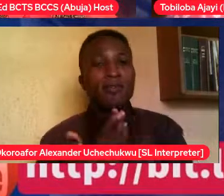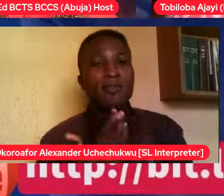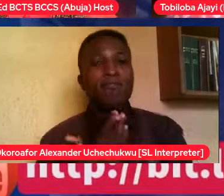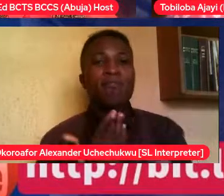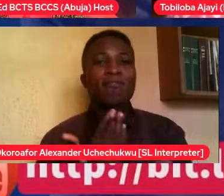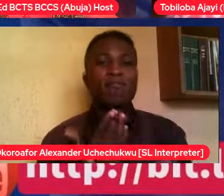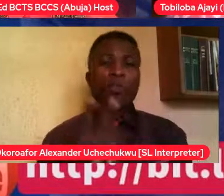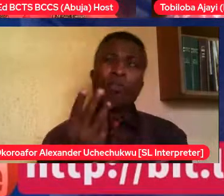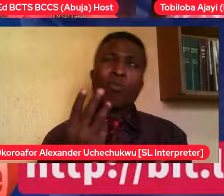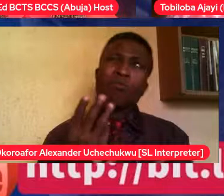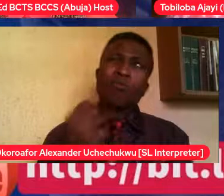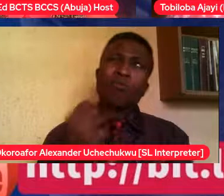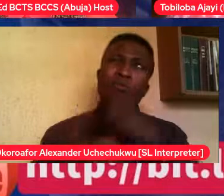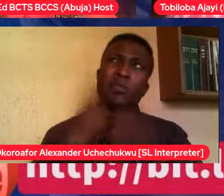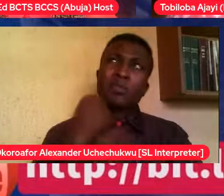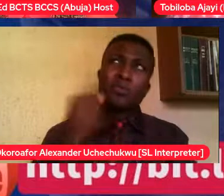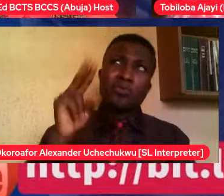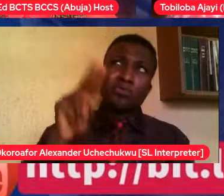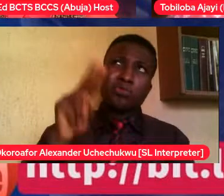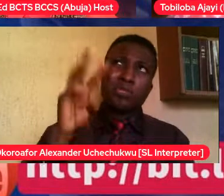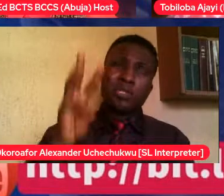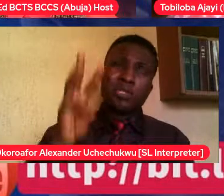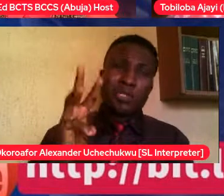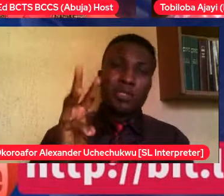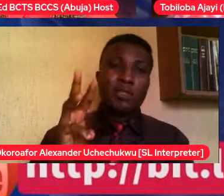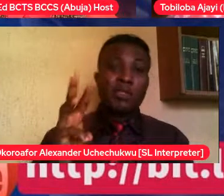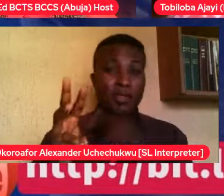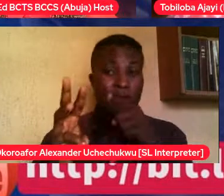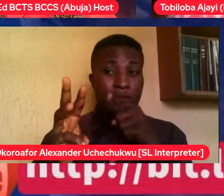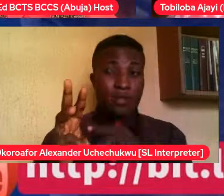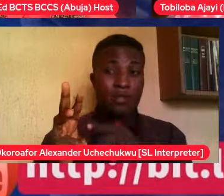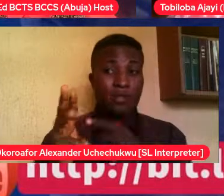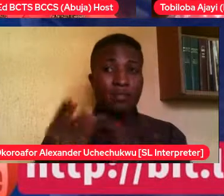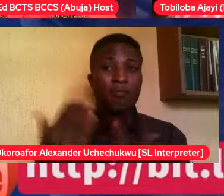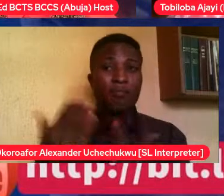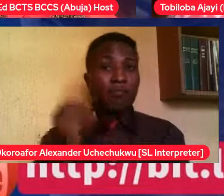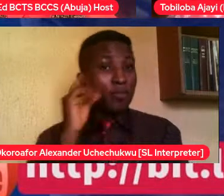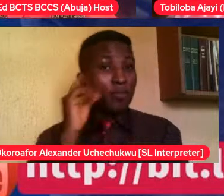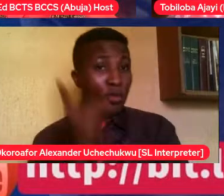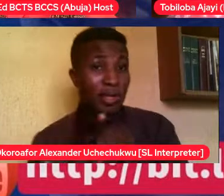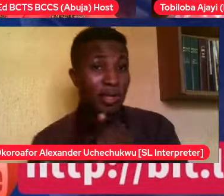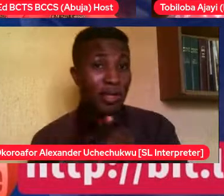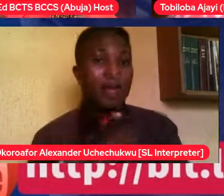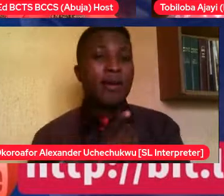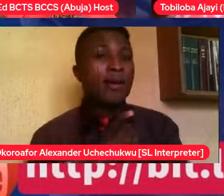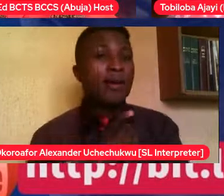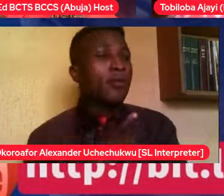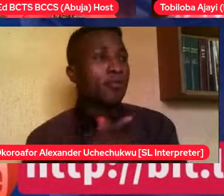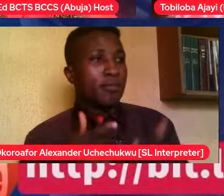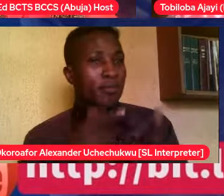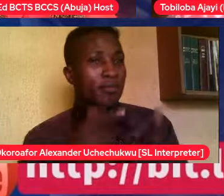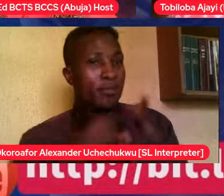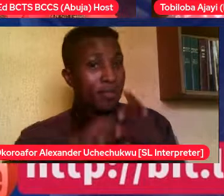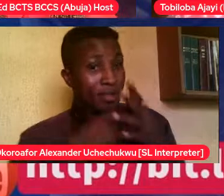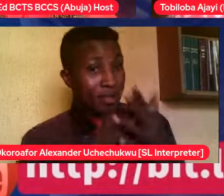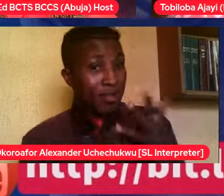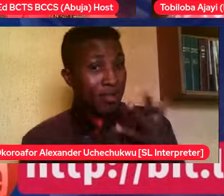At first, the guy's parents had no problem with it. They were okay. But the girl's parents were shielding her too much.